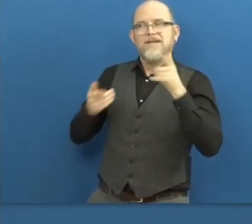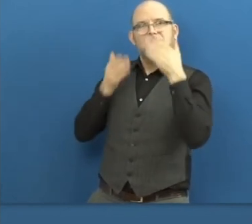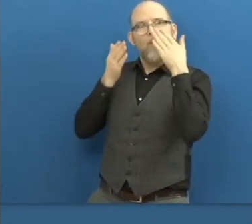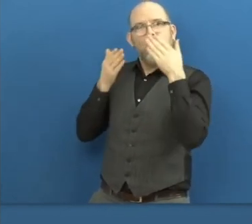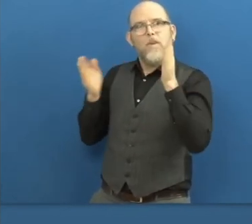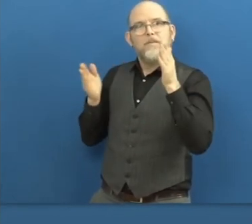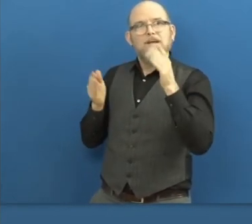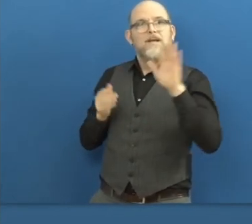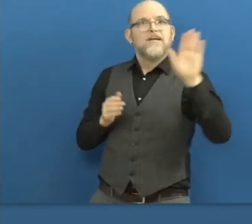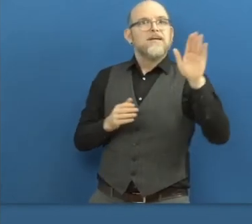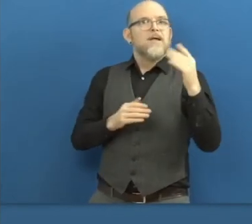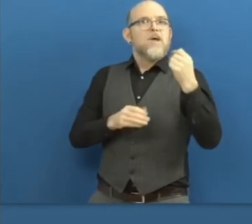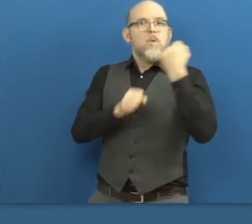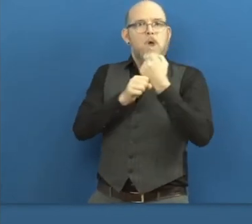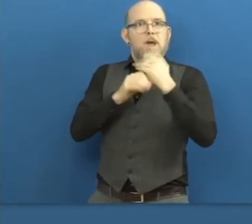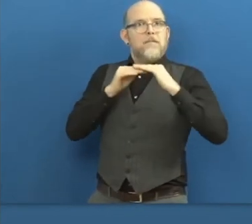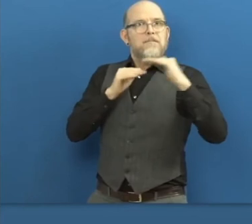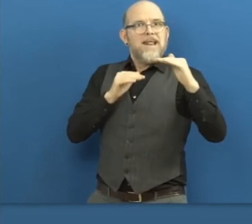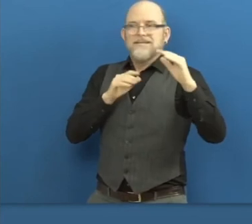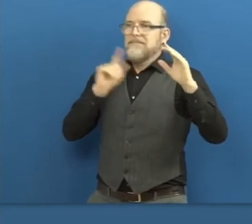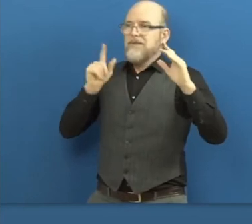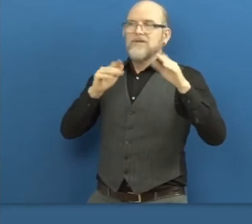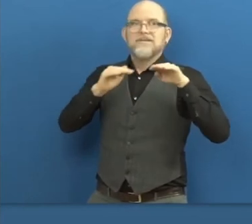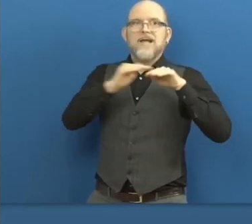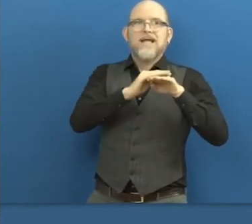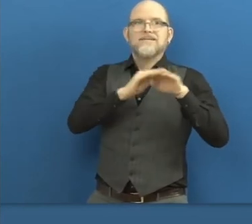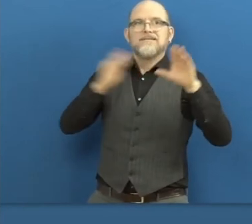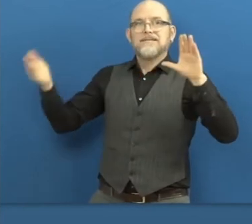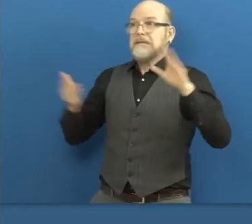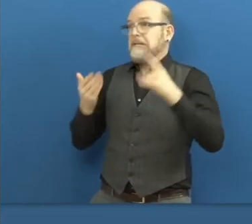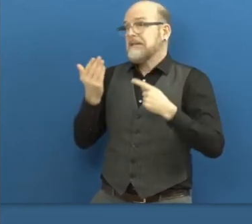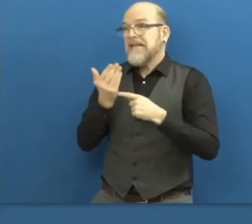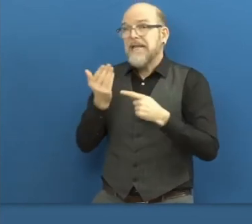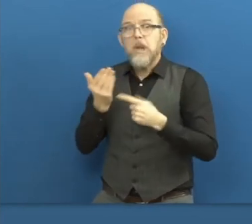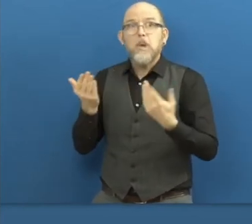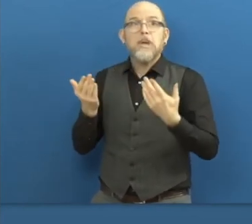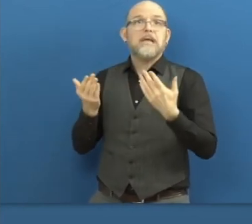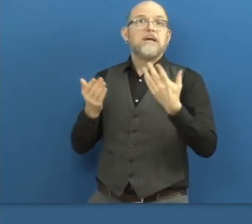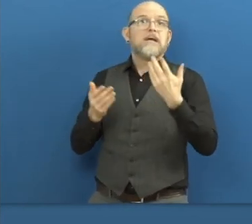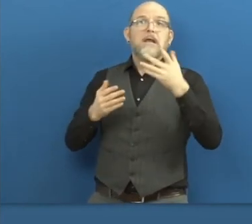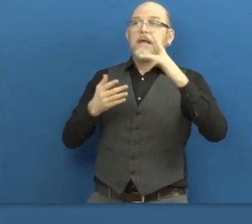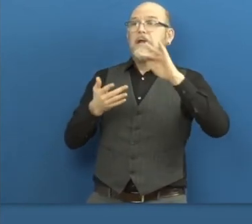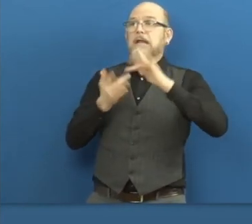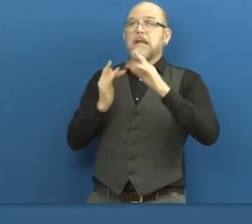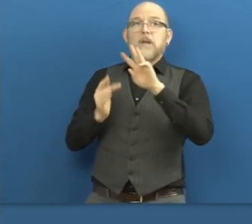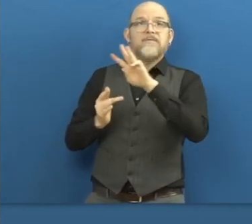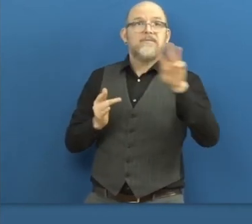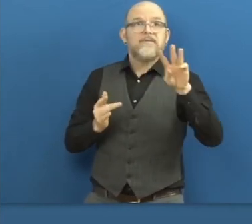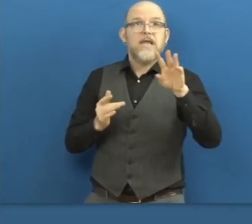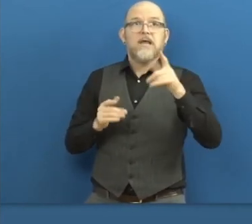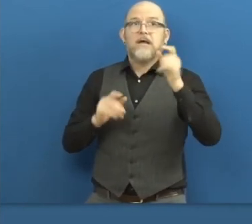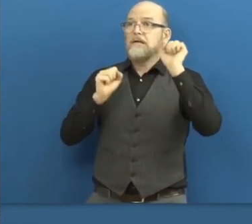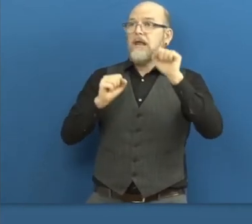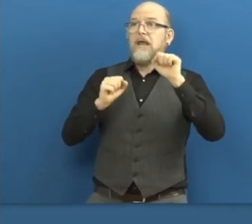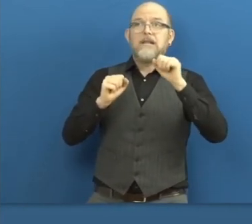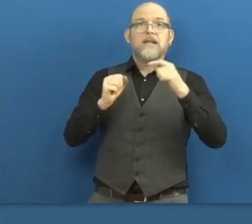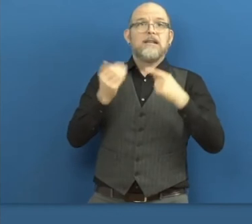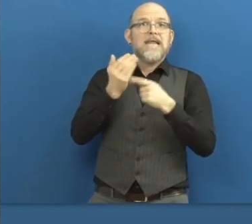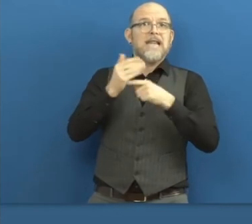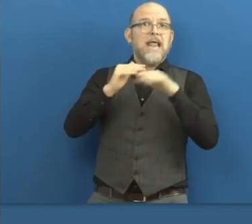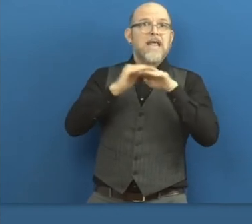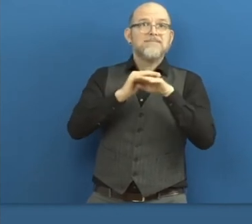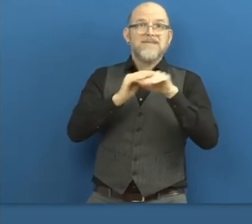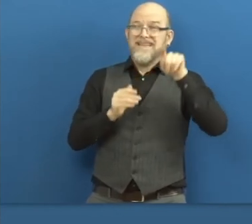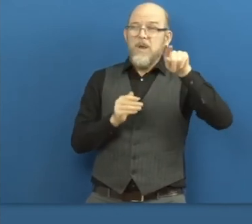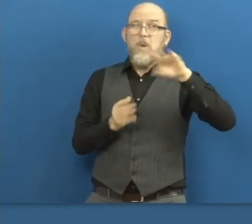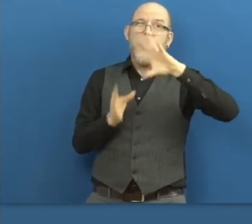accessible, that they're technologically accessible, their websites are accessible. Digital accessibility is critical in this day and